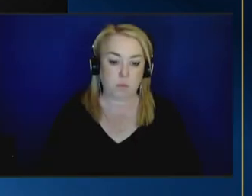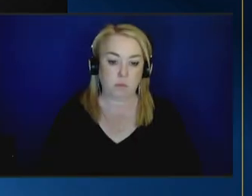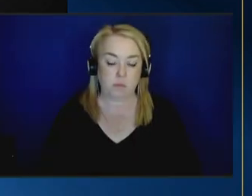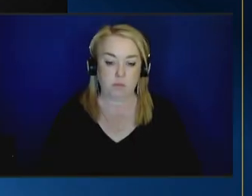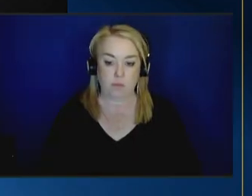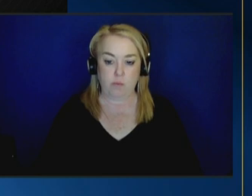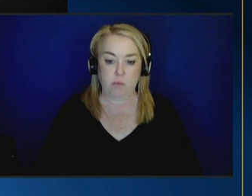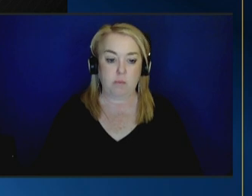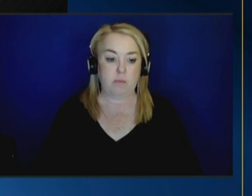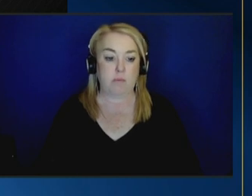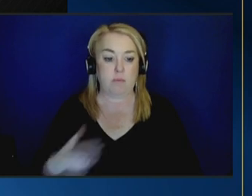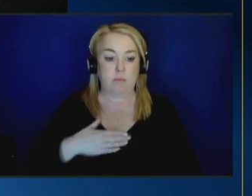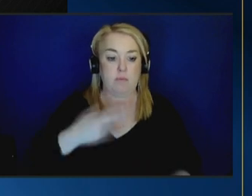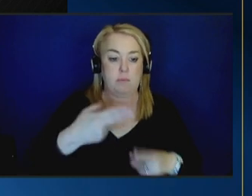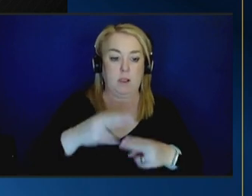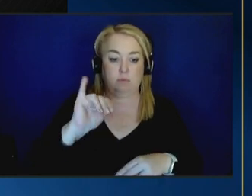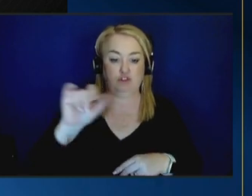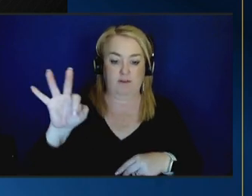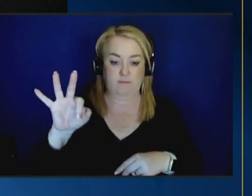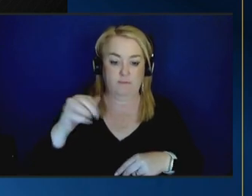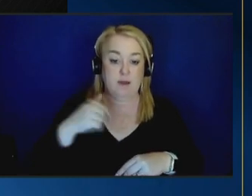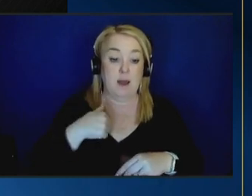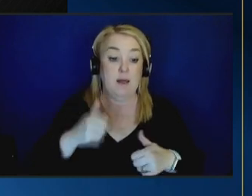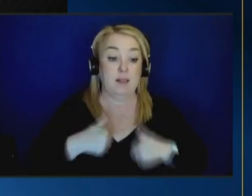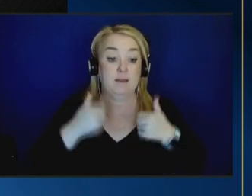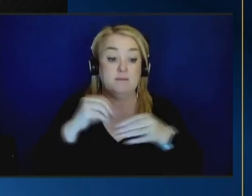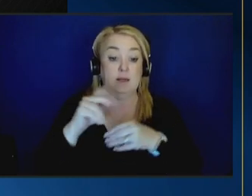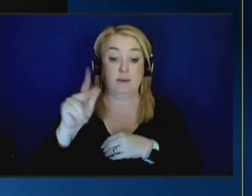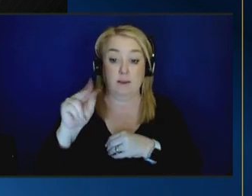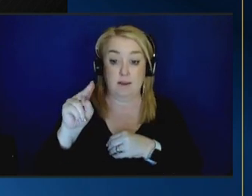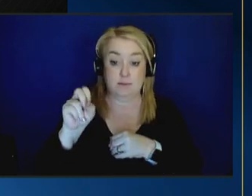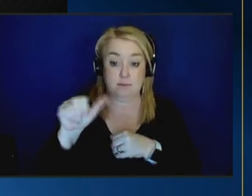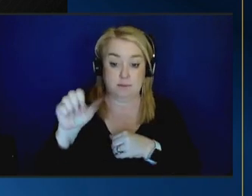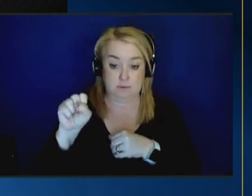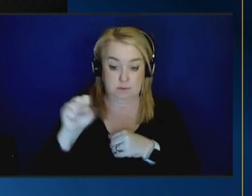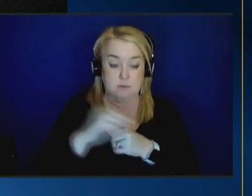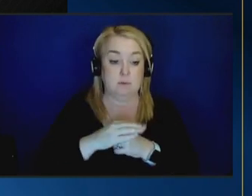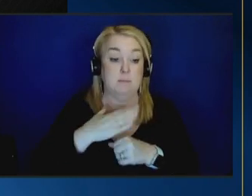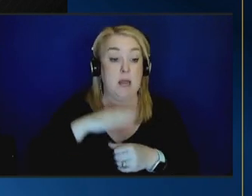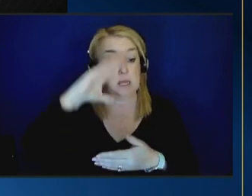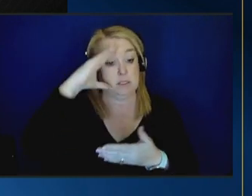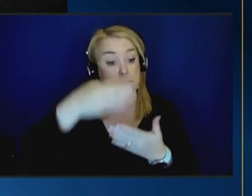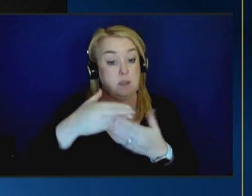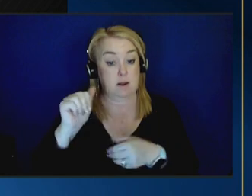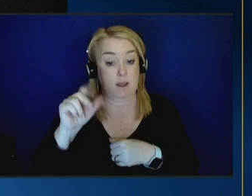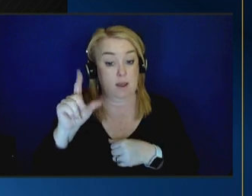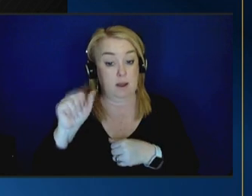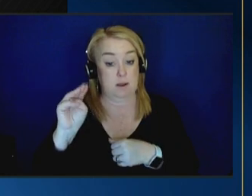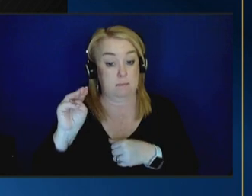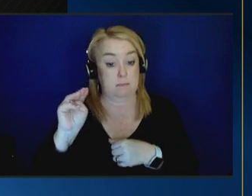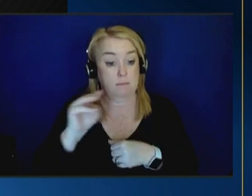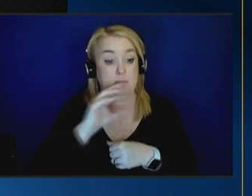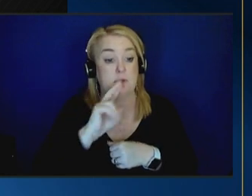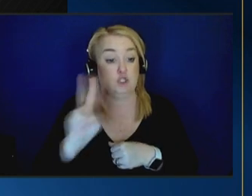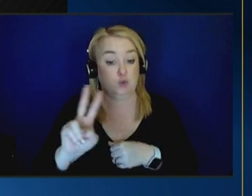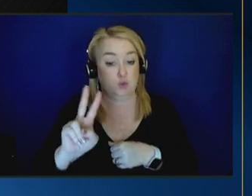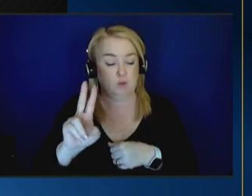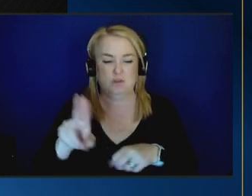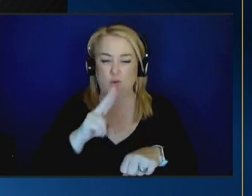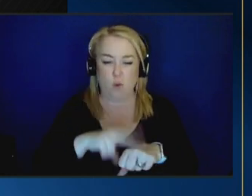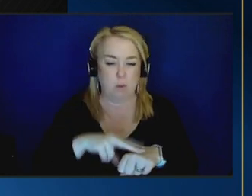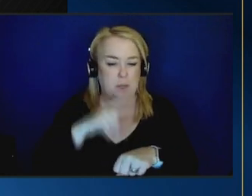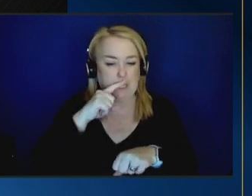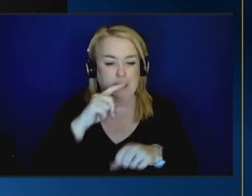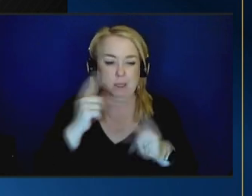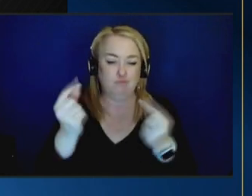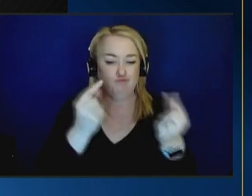my name is jeff i live in kansas my son adam who is two years old he's just a normal little kid he likes to